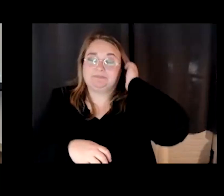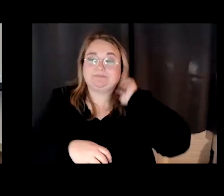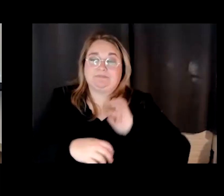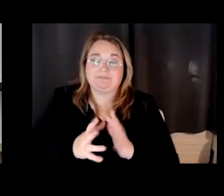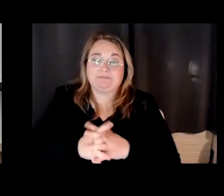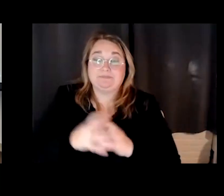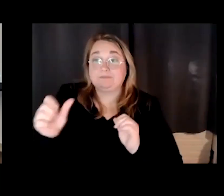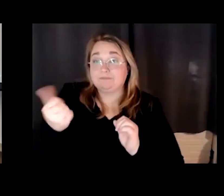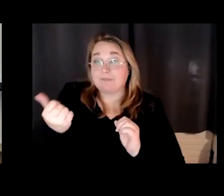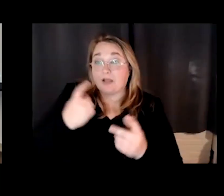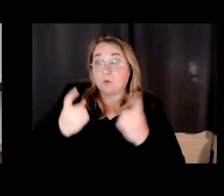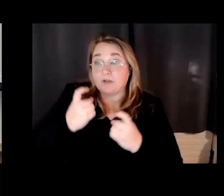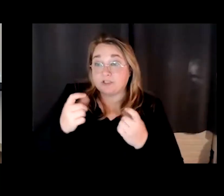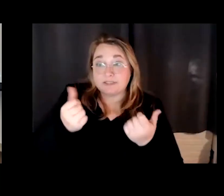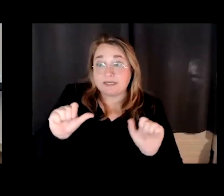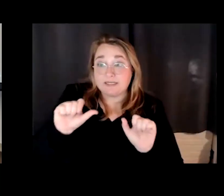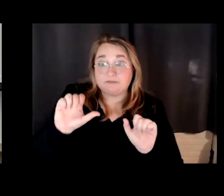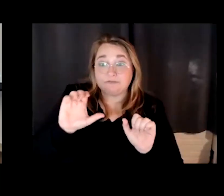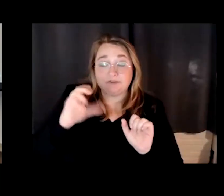Any other questions? we have anything in the chat?